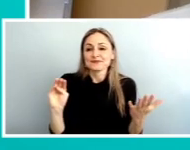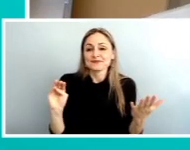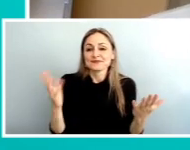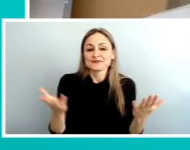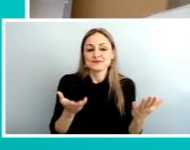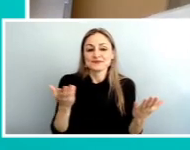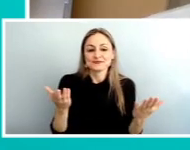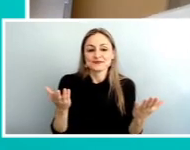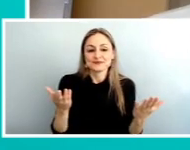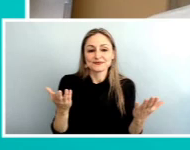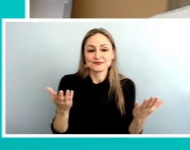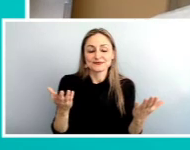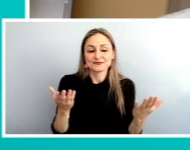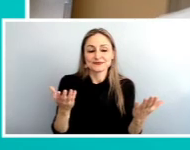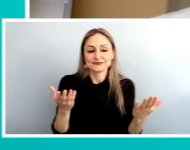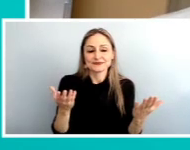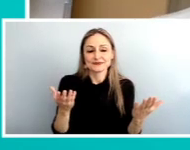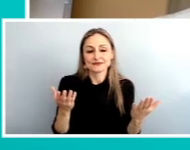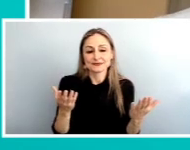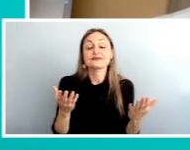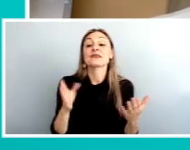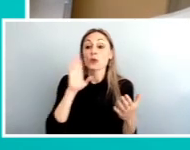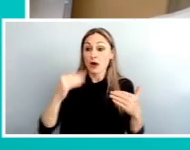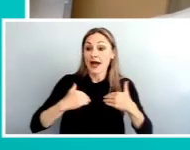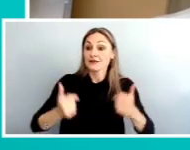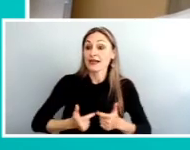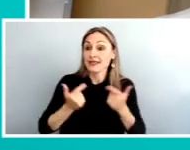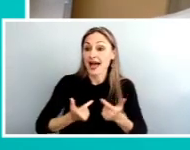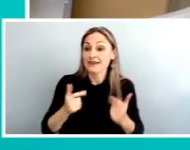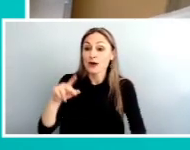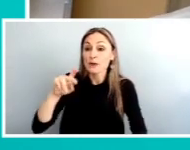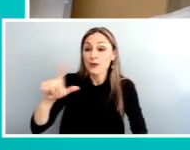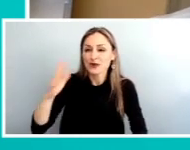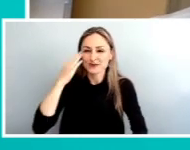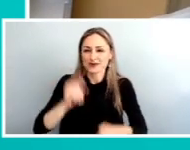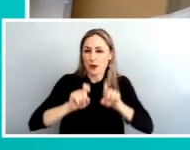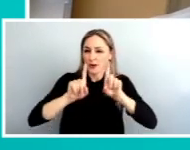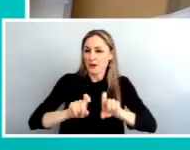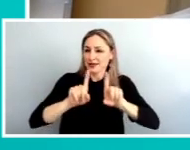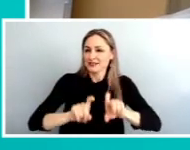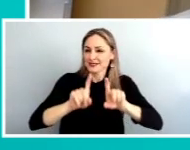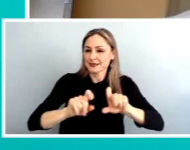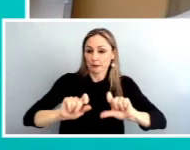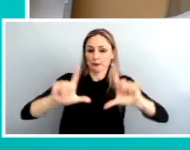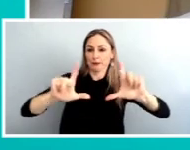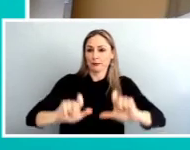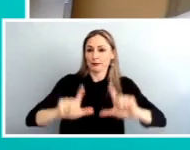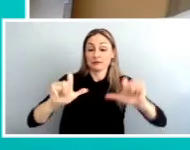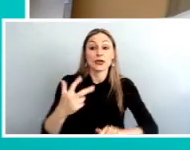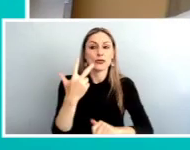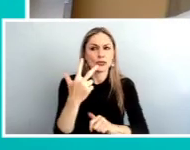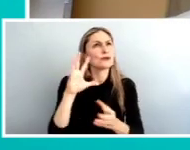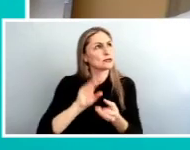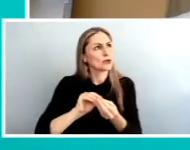There will be live polling throughout the session. There'll be three polls, I think. You'll